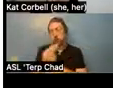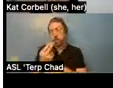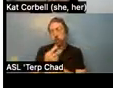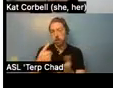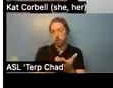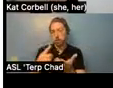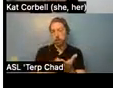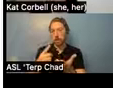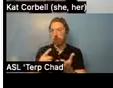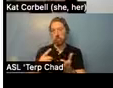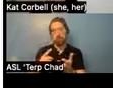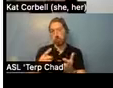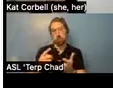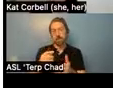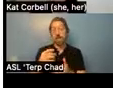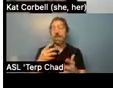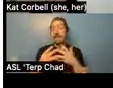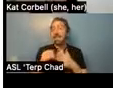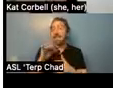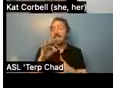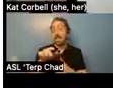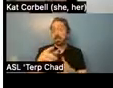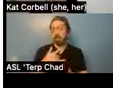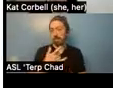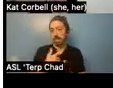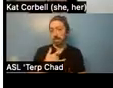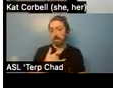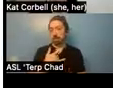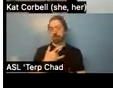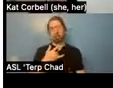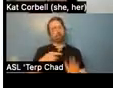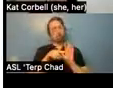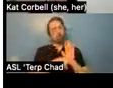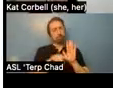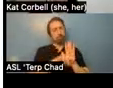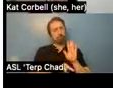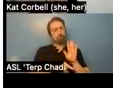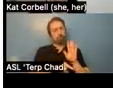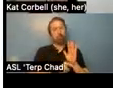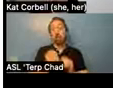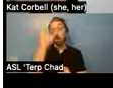feel they're stigmatizing or not. So the necessary terms, but it's also important to know that there, that there are alternatives.